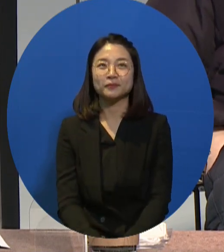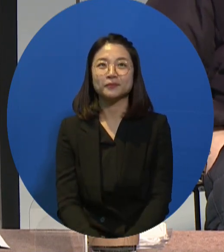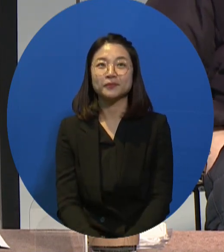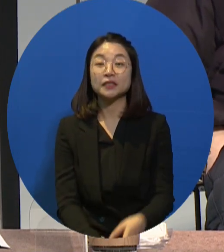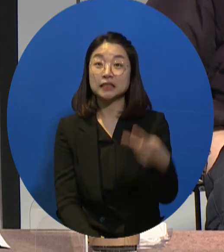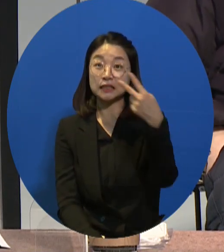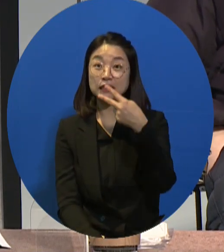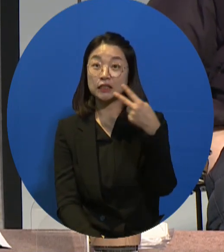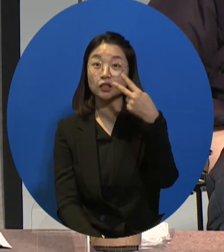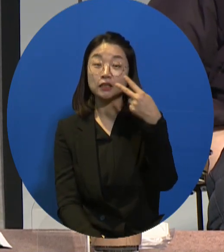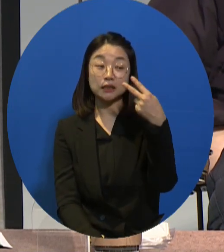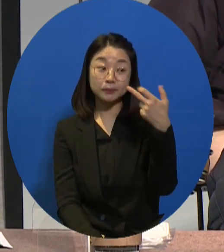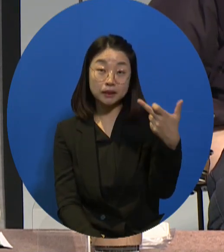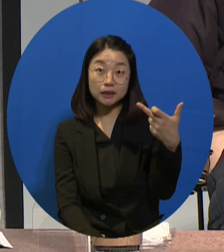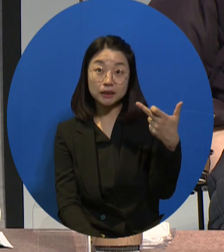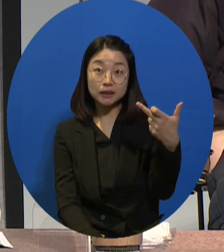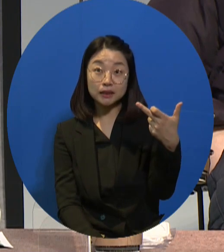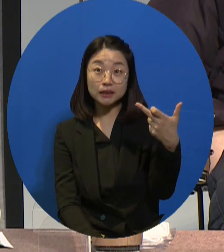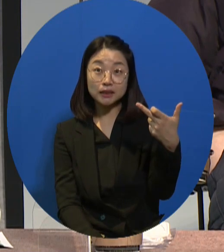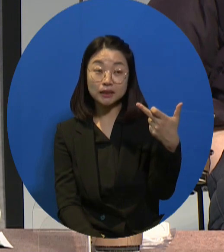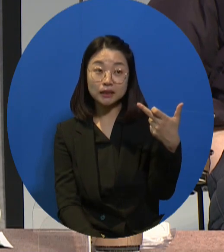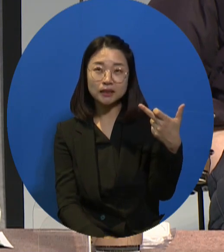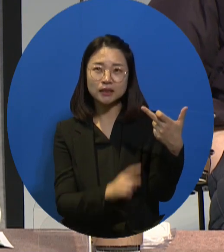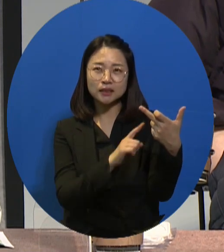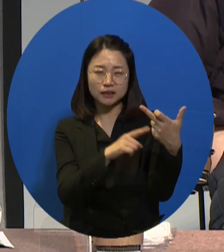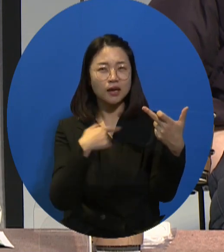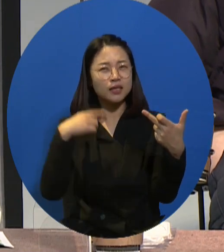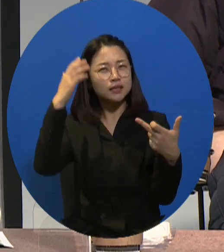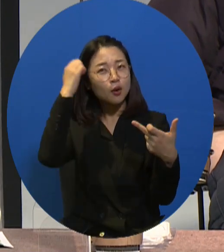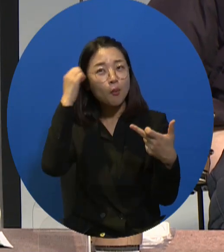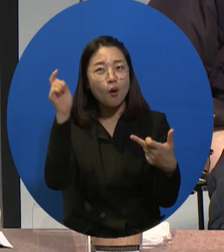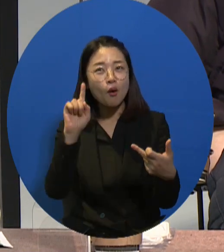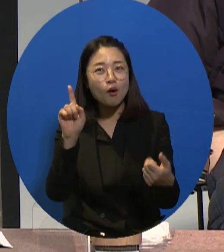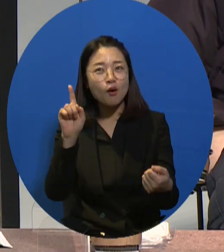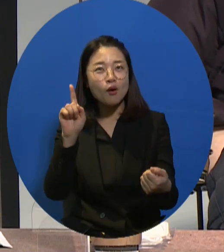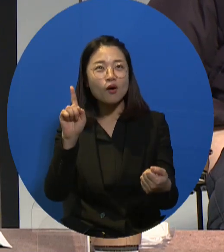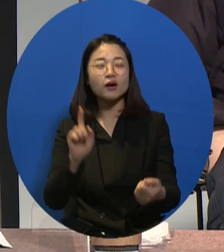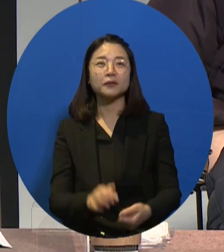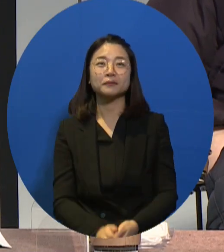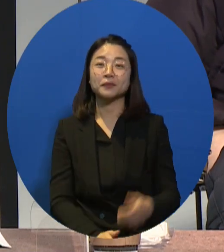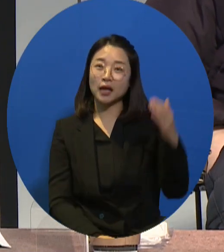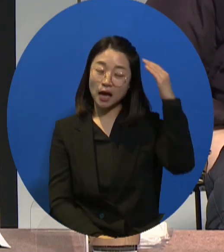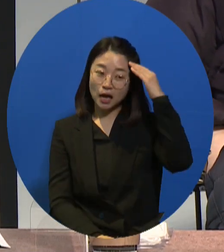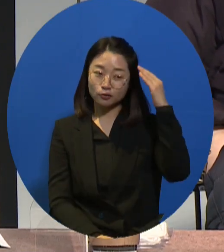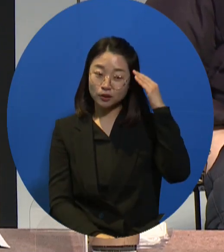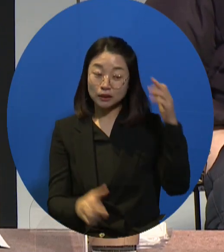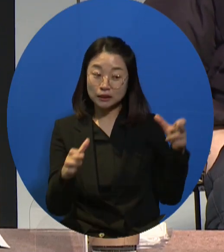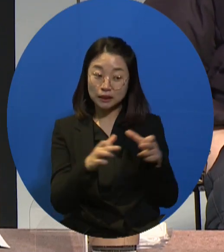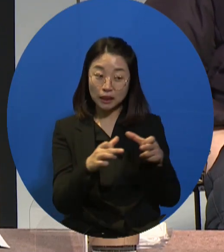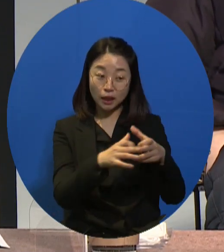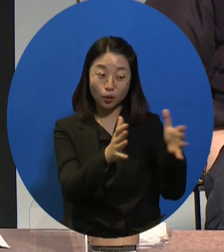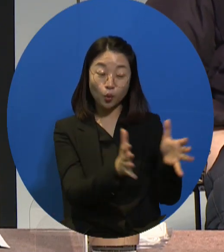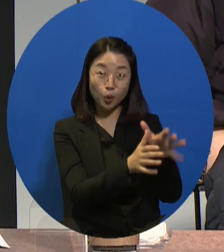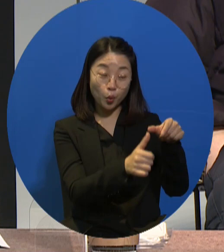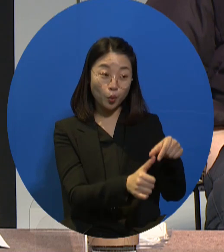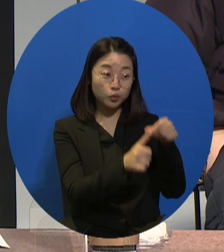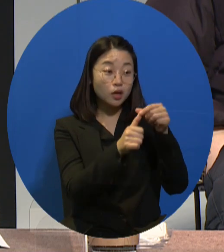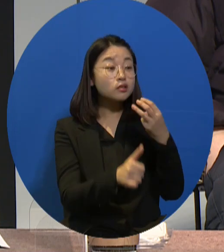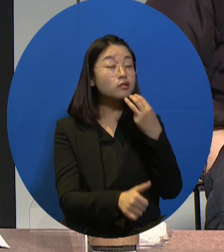discussion session. I remember it being 2017 when the